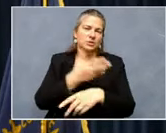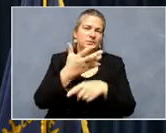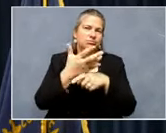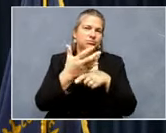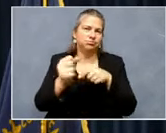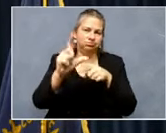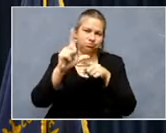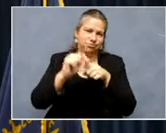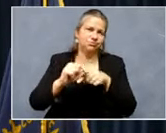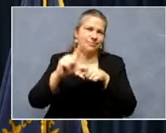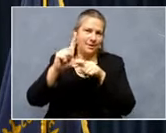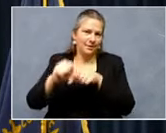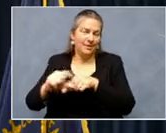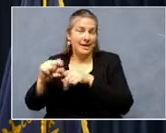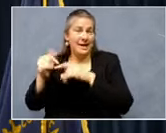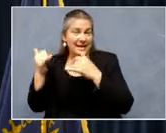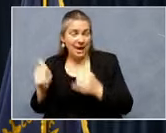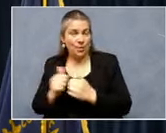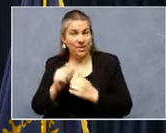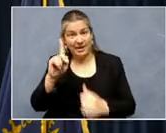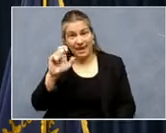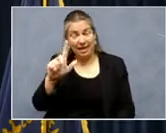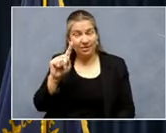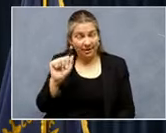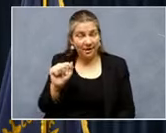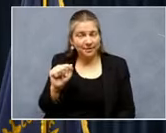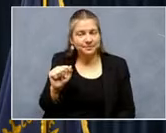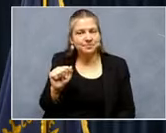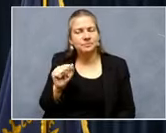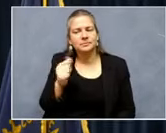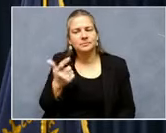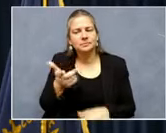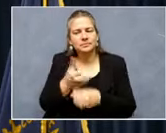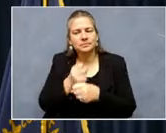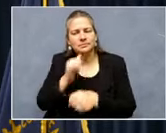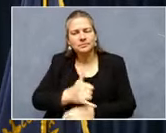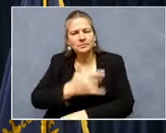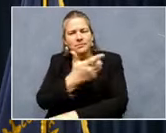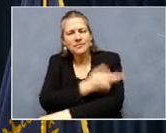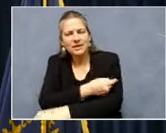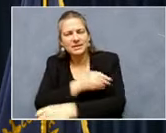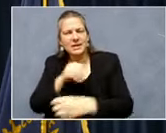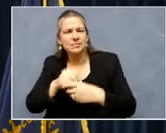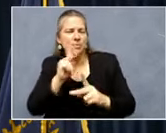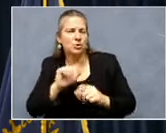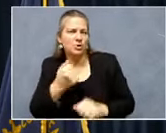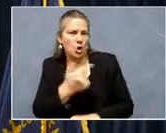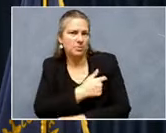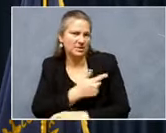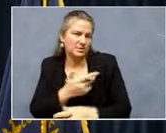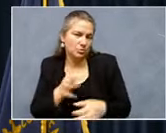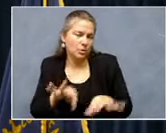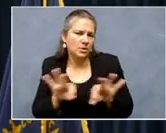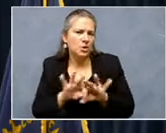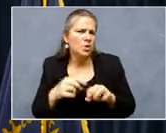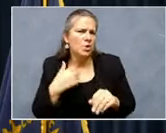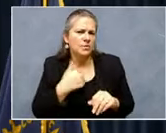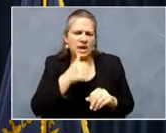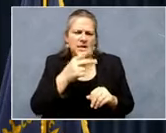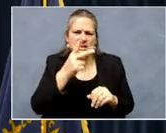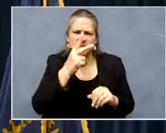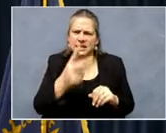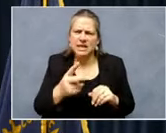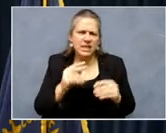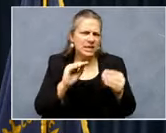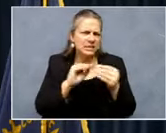important with the Delta variant, uh, to get that, that vaccine in people's arms. Uh, we haven't, I haven't seen the statistics